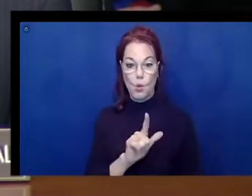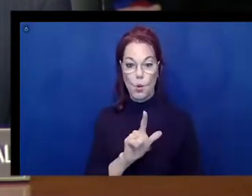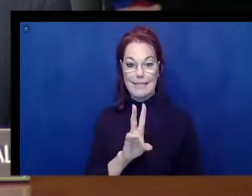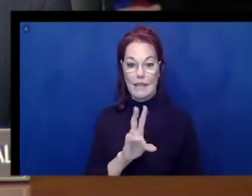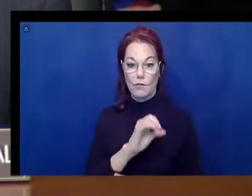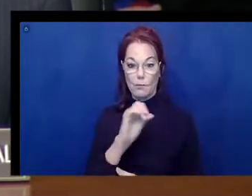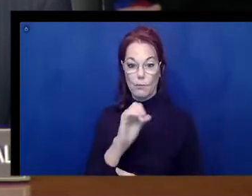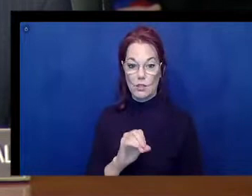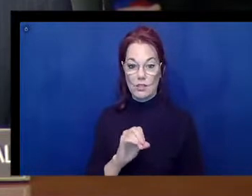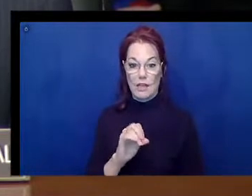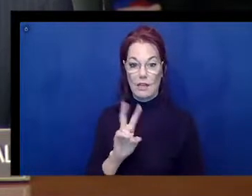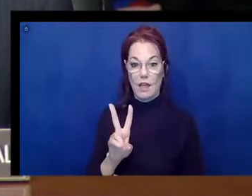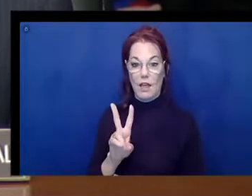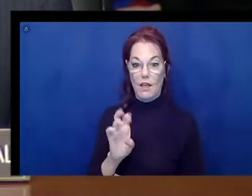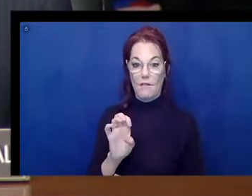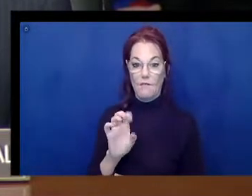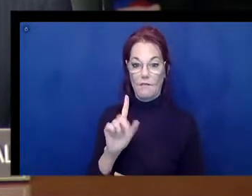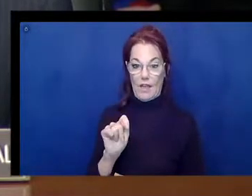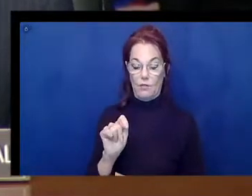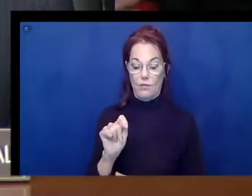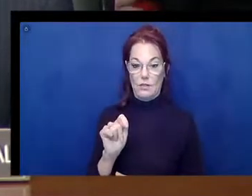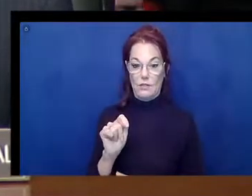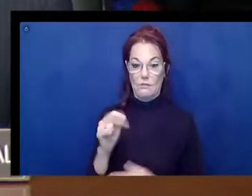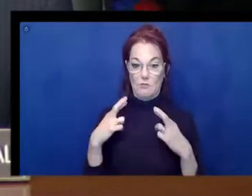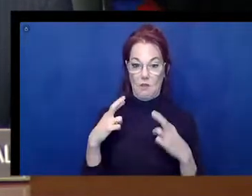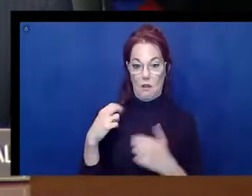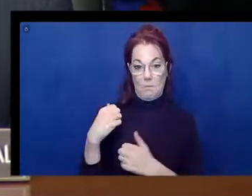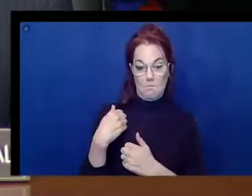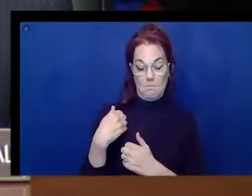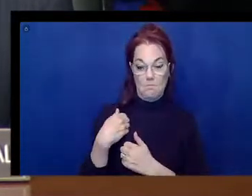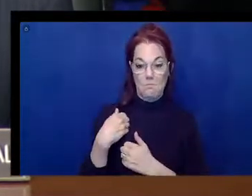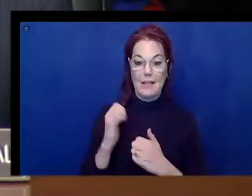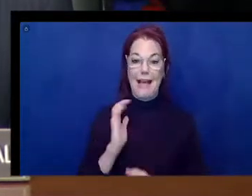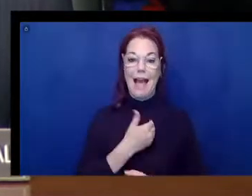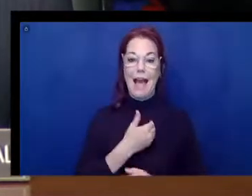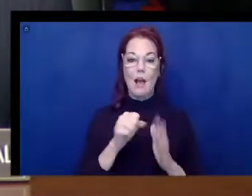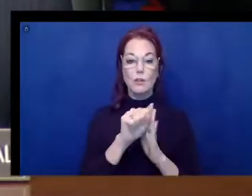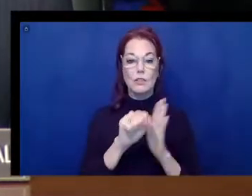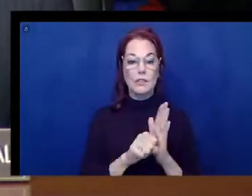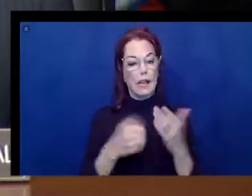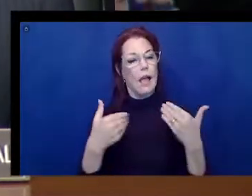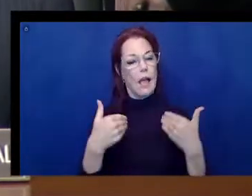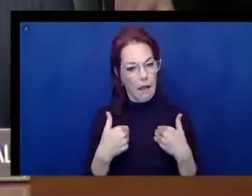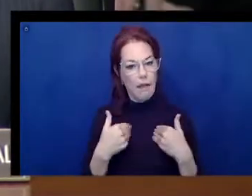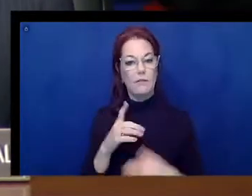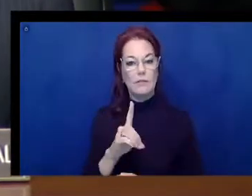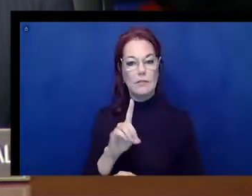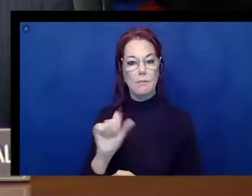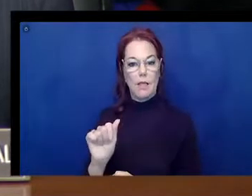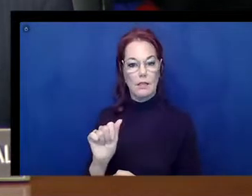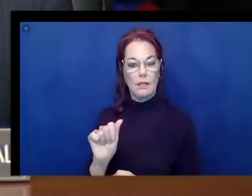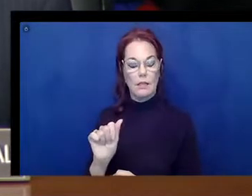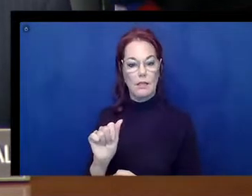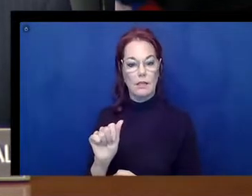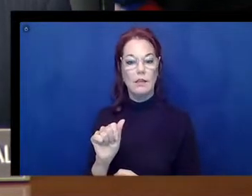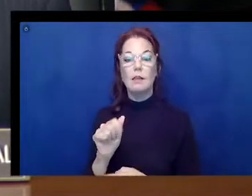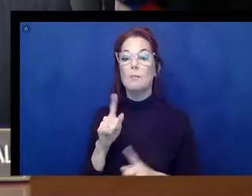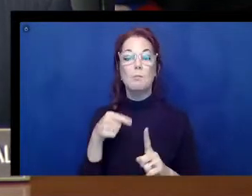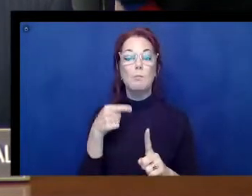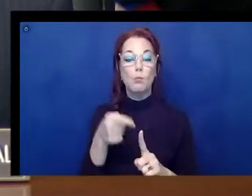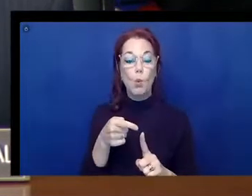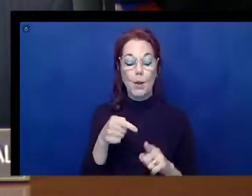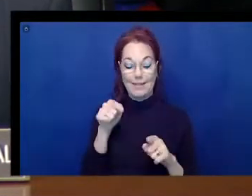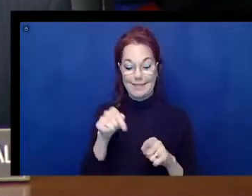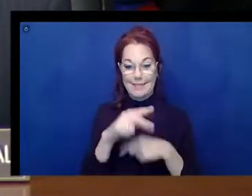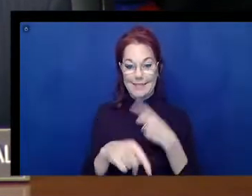27% of all veterans in our state have a disability. So this kind of technology is very,